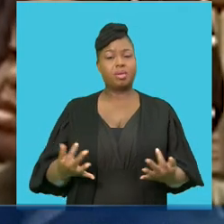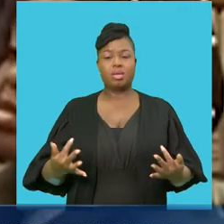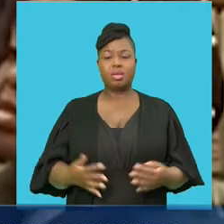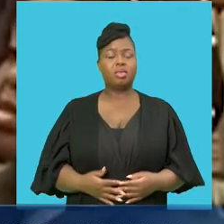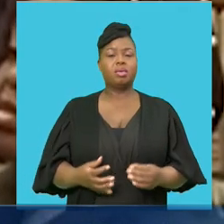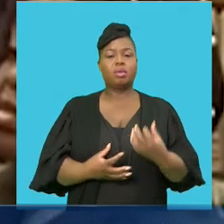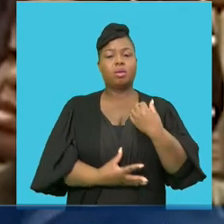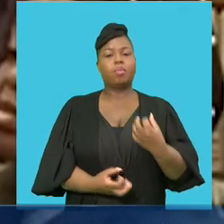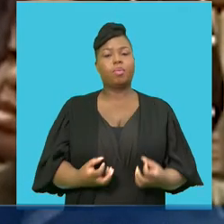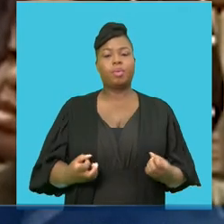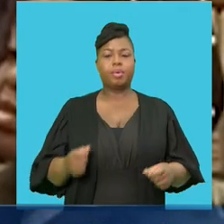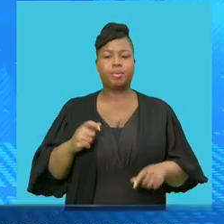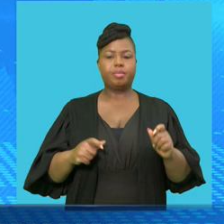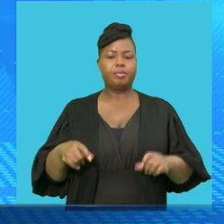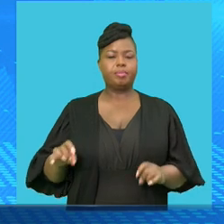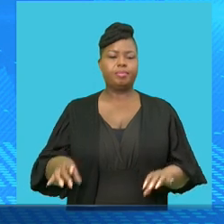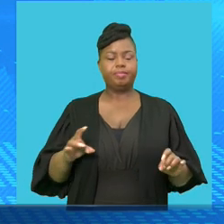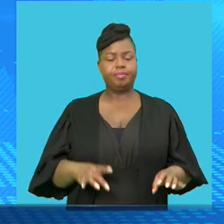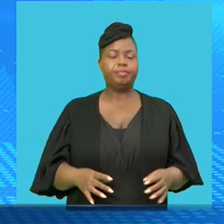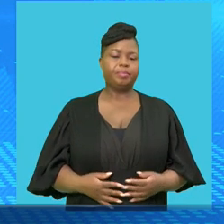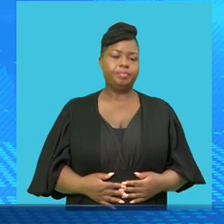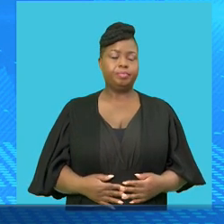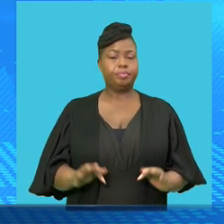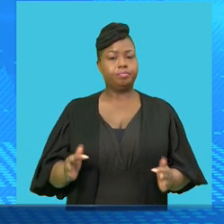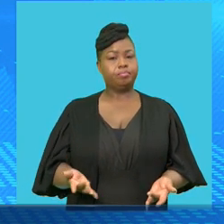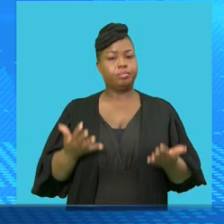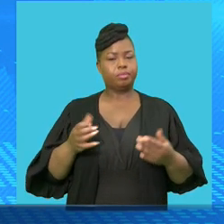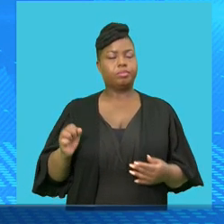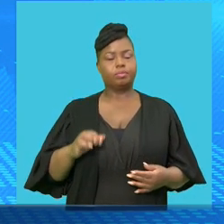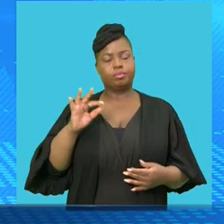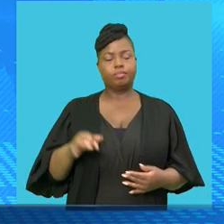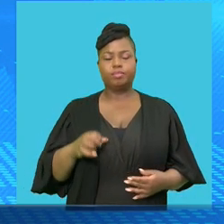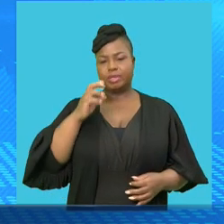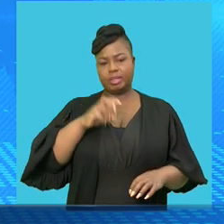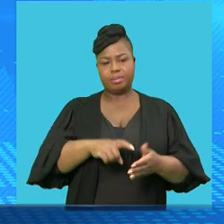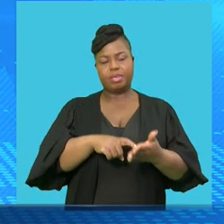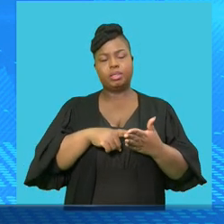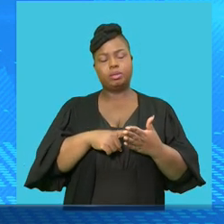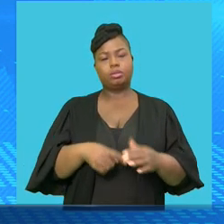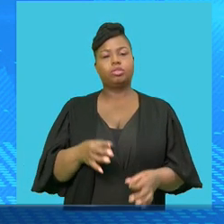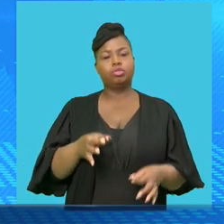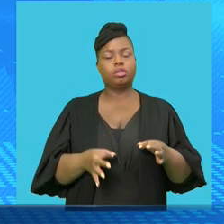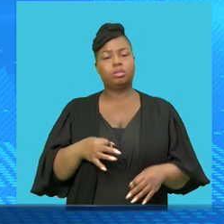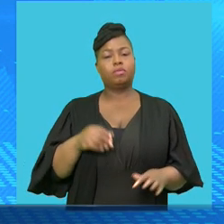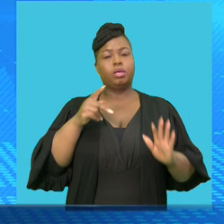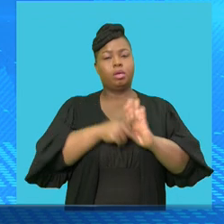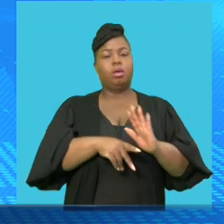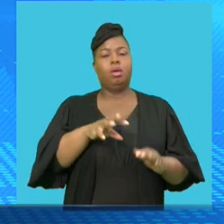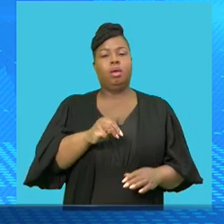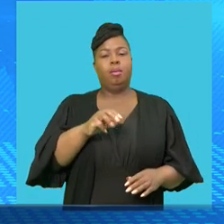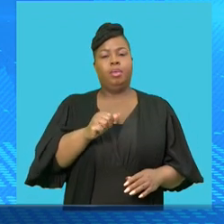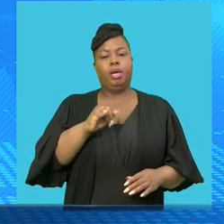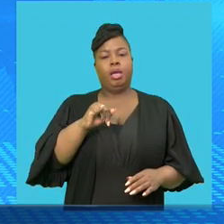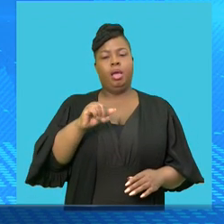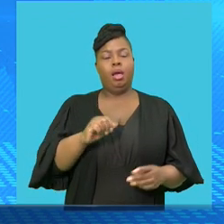tatindue ni olu kacha zuangayo. Rais Mzansi demands justice for the brutal and gruesome murders of Maria Makhatu